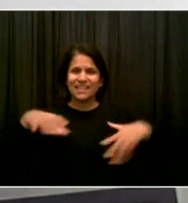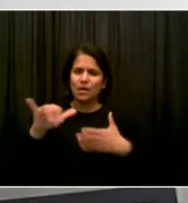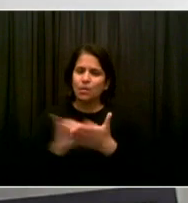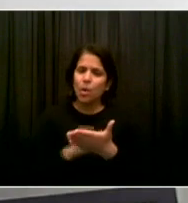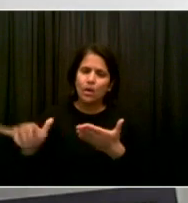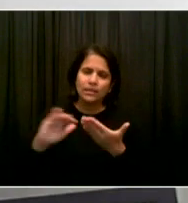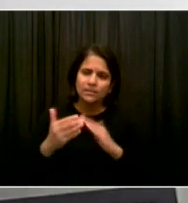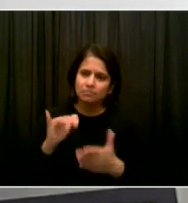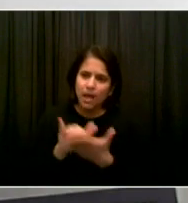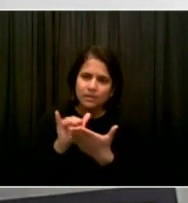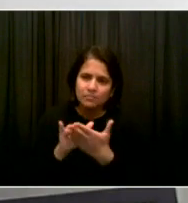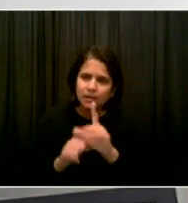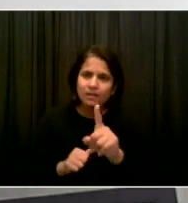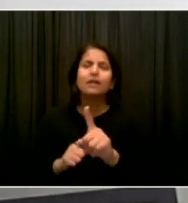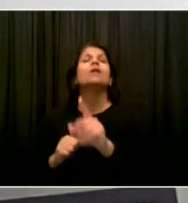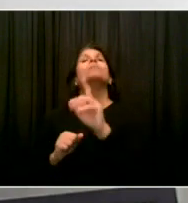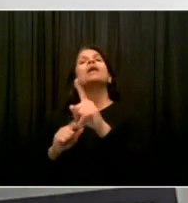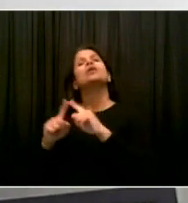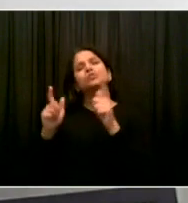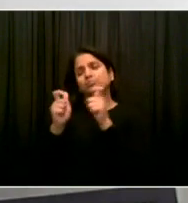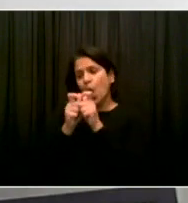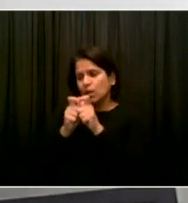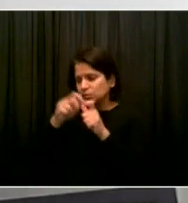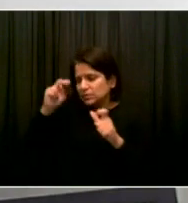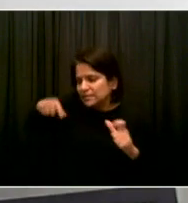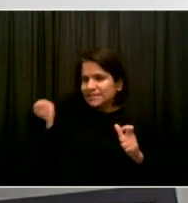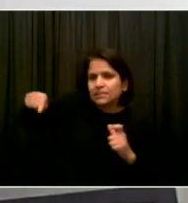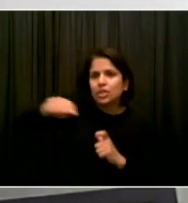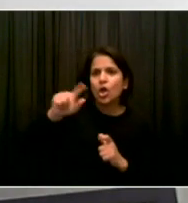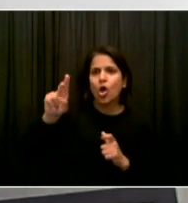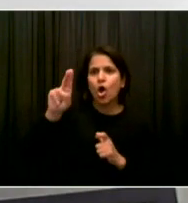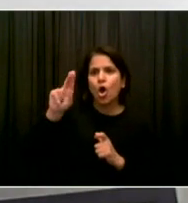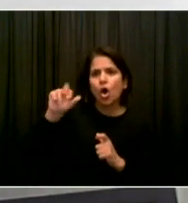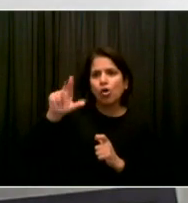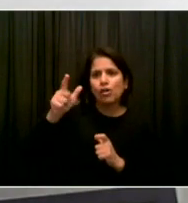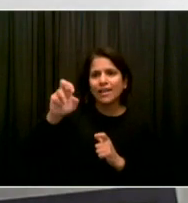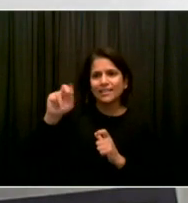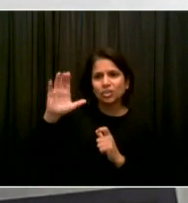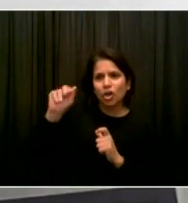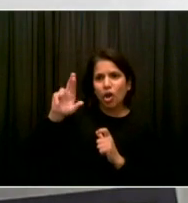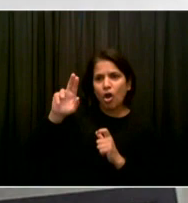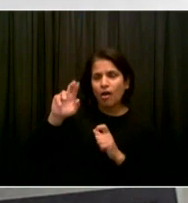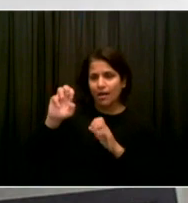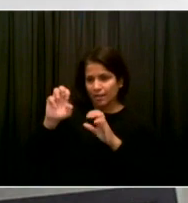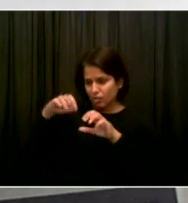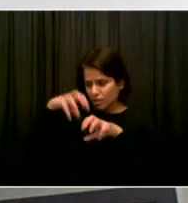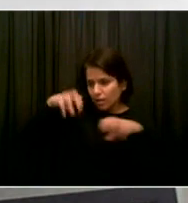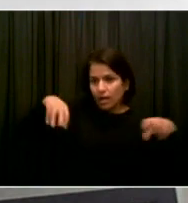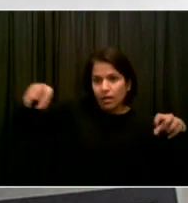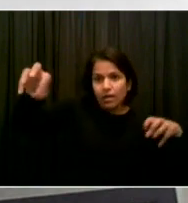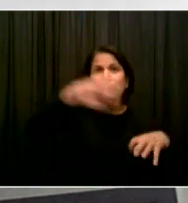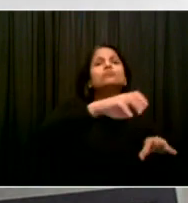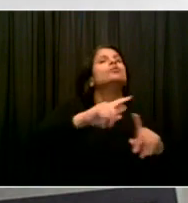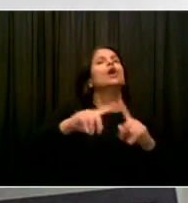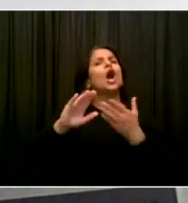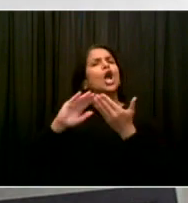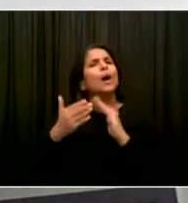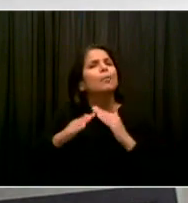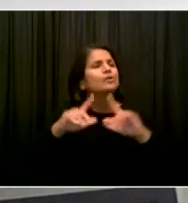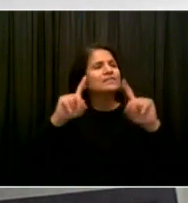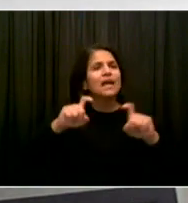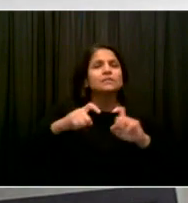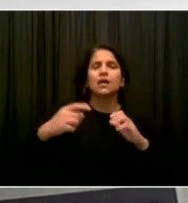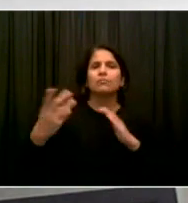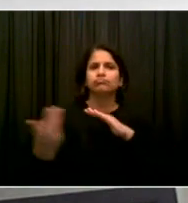is having many of these markedly smaller sites. And what we experienced yesterday was that sites